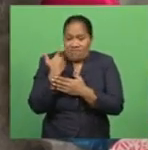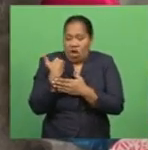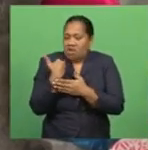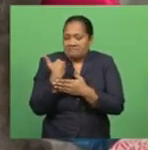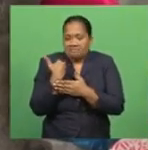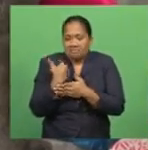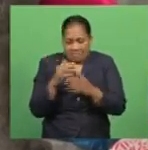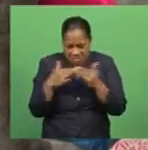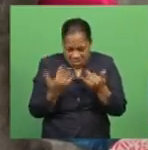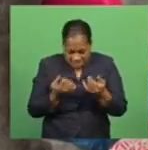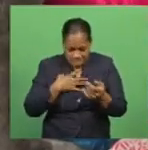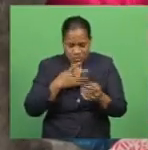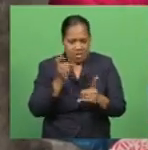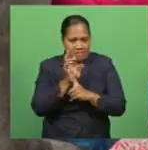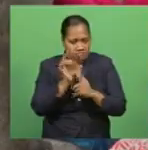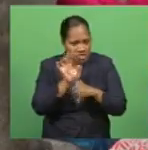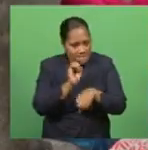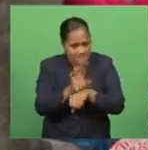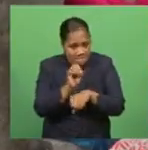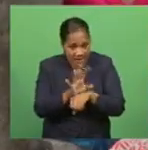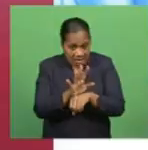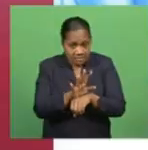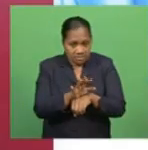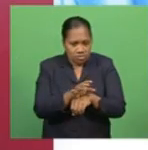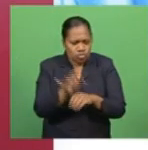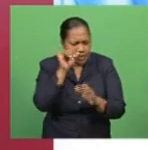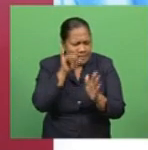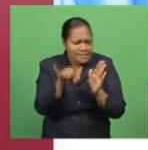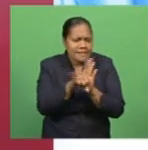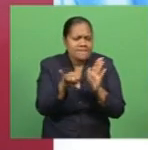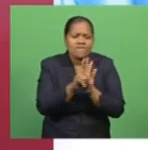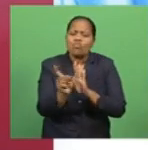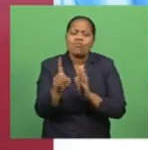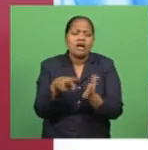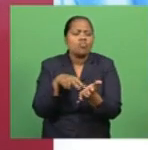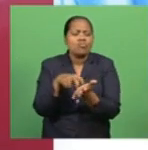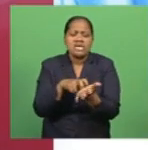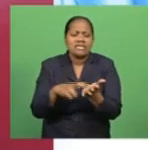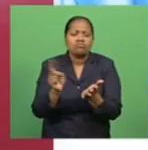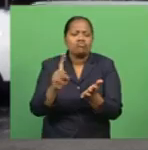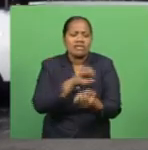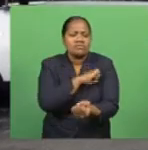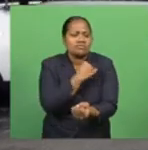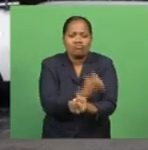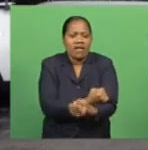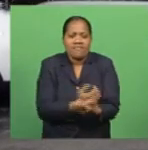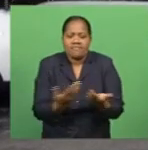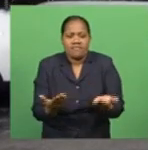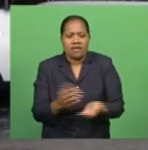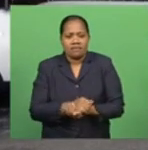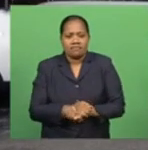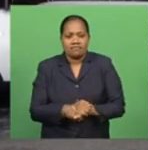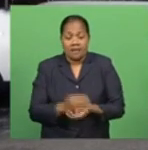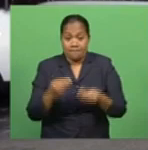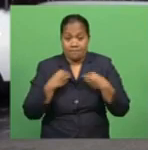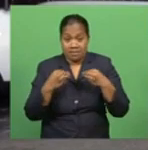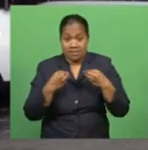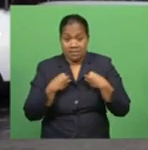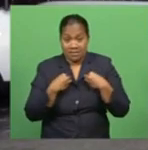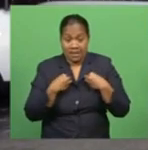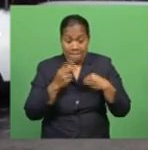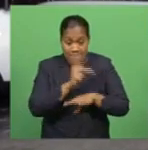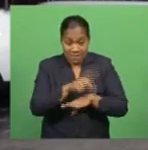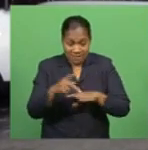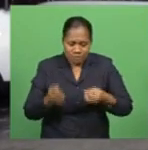And so the advice is that they have identify what are their weaknesses, what are their strengths. Business Link Pacific will be providing